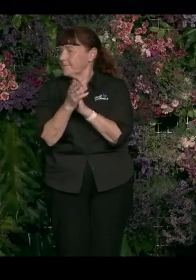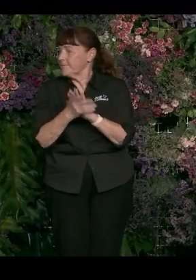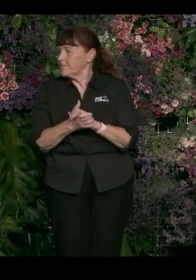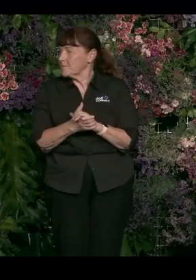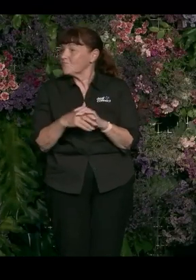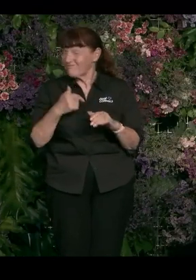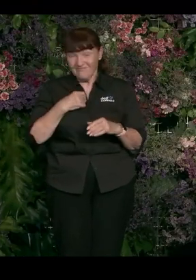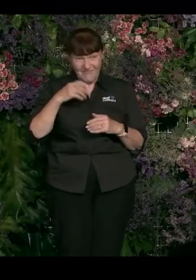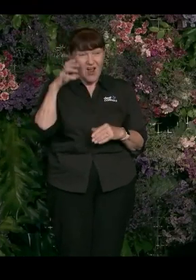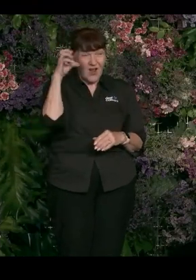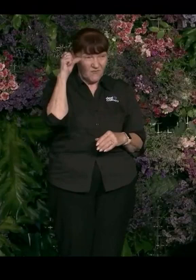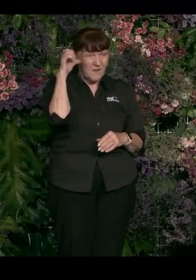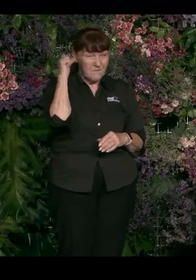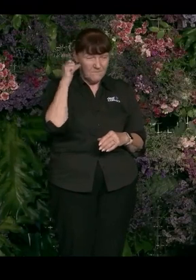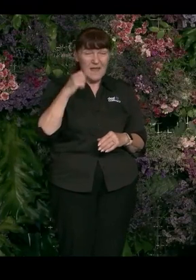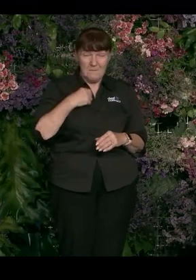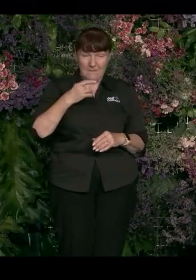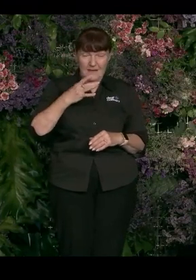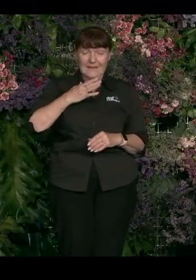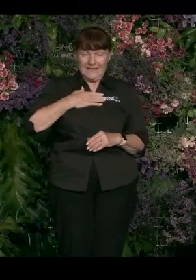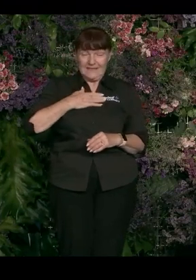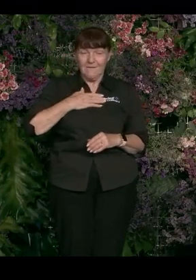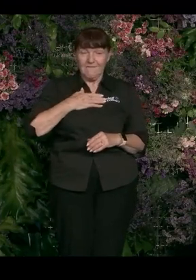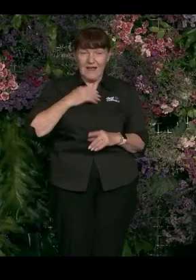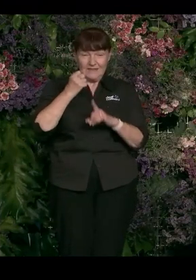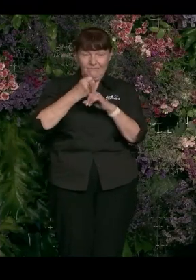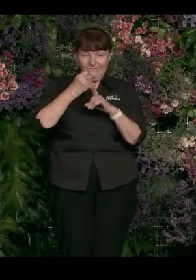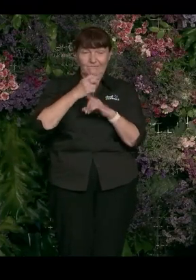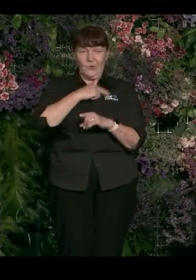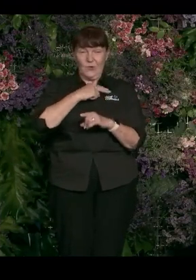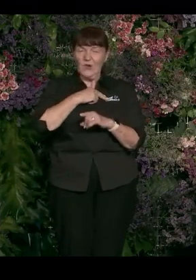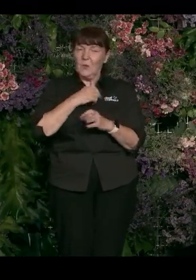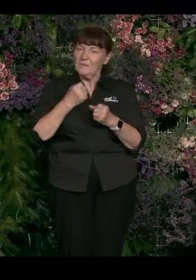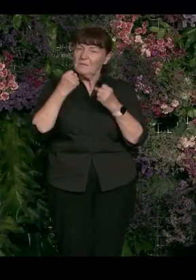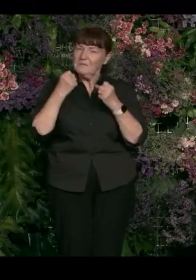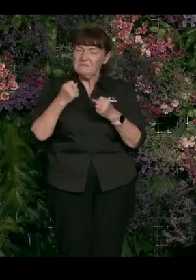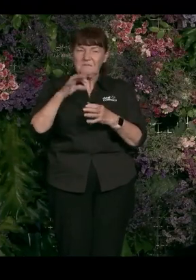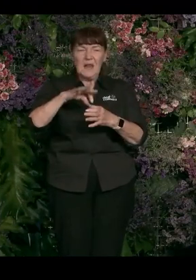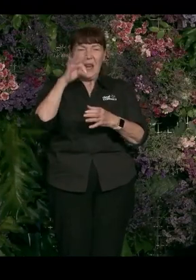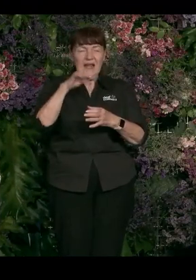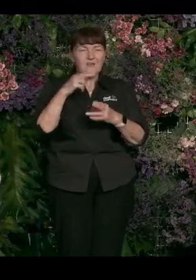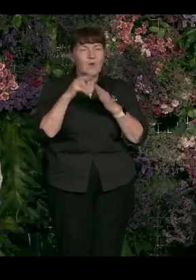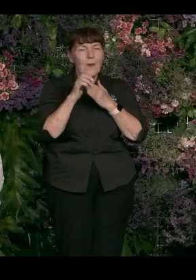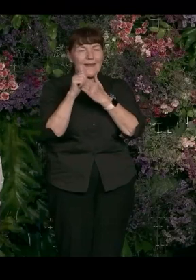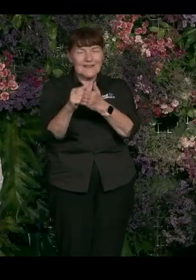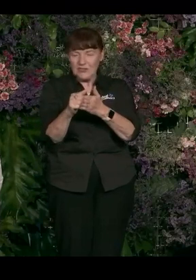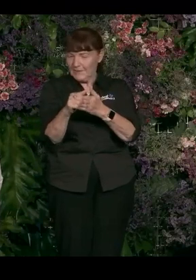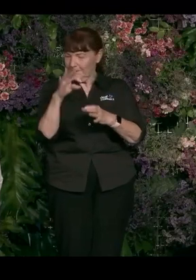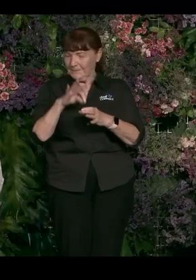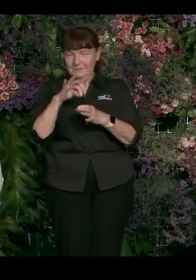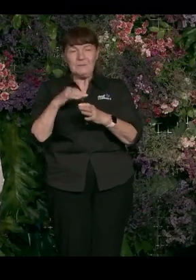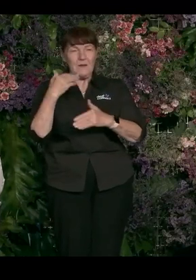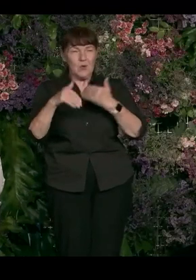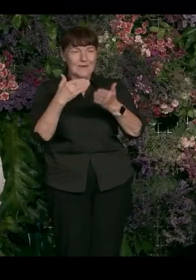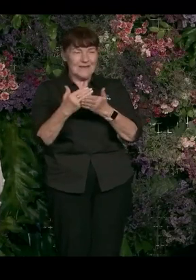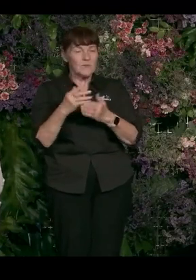I remember as a unionist, we stand for election for leadership, right? Democratic processes. And one of